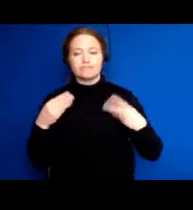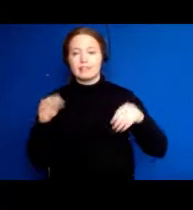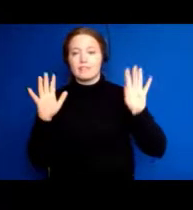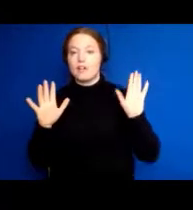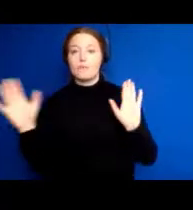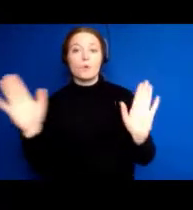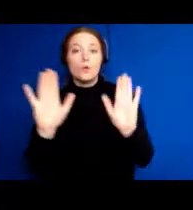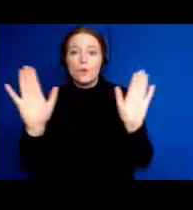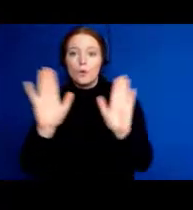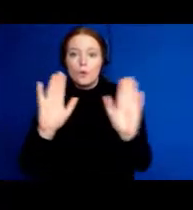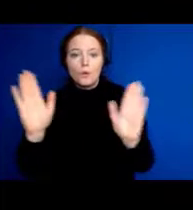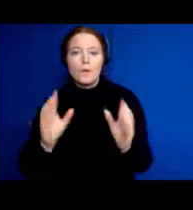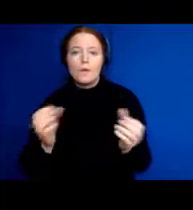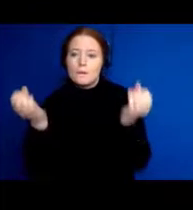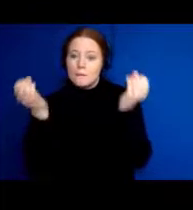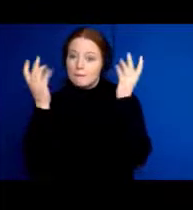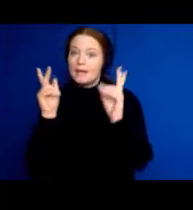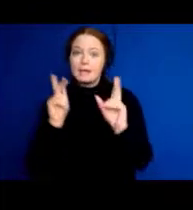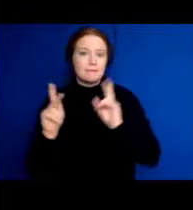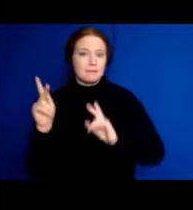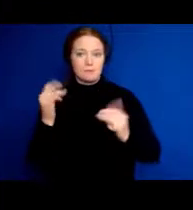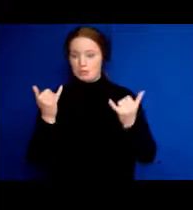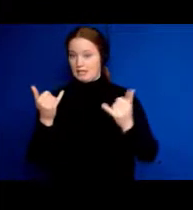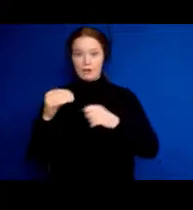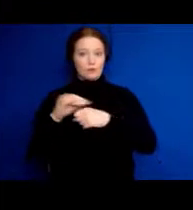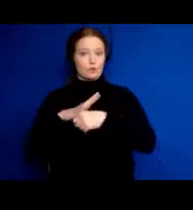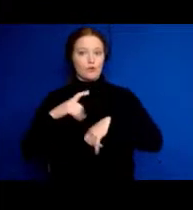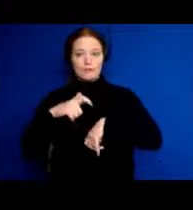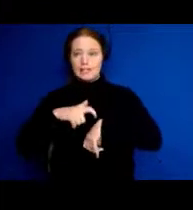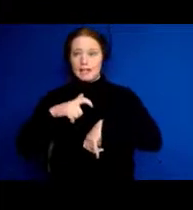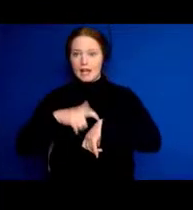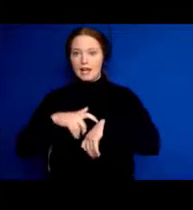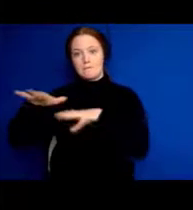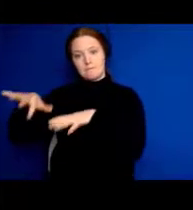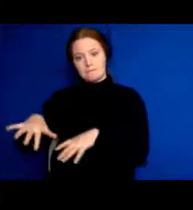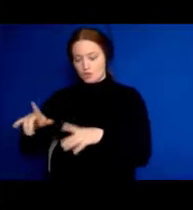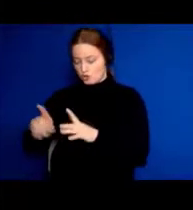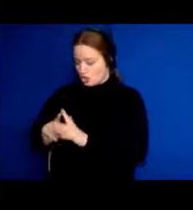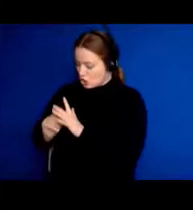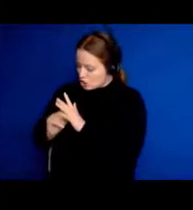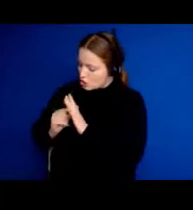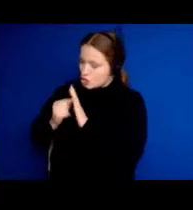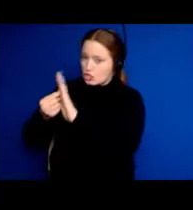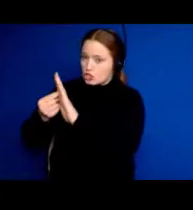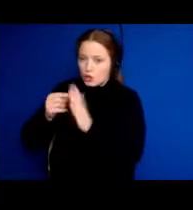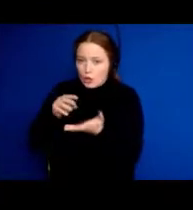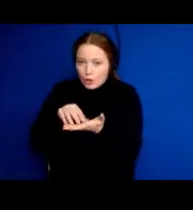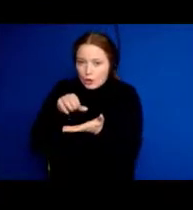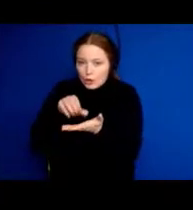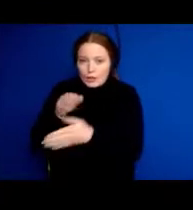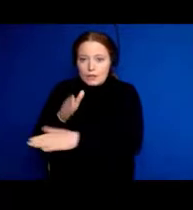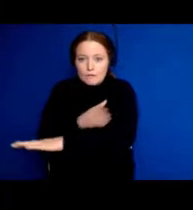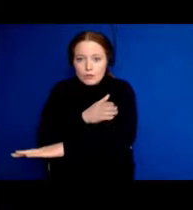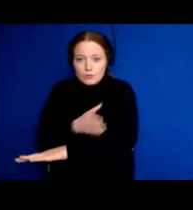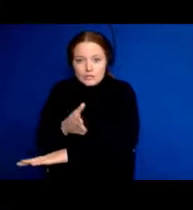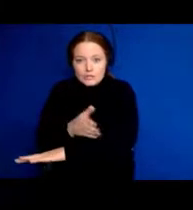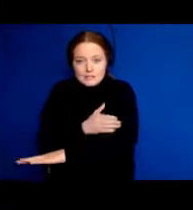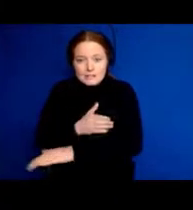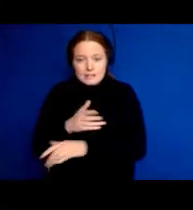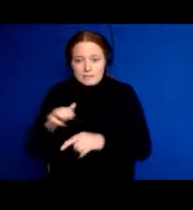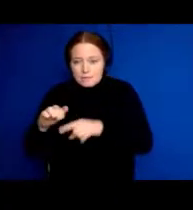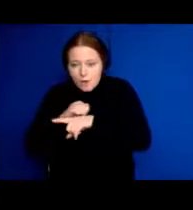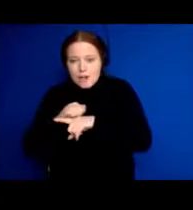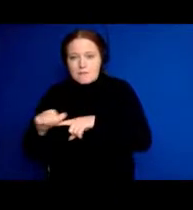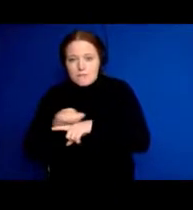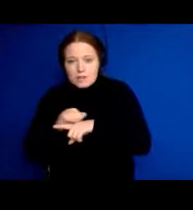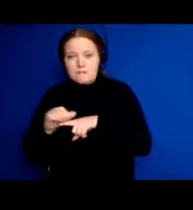a musical instrument and they continue to work online with other people.